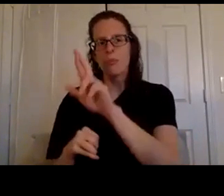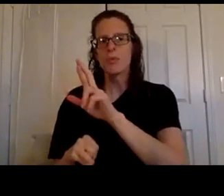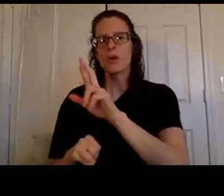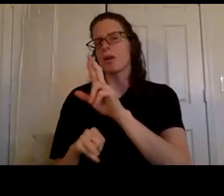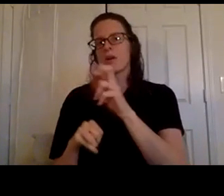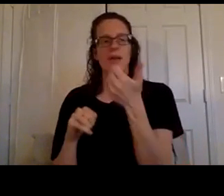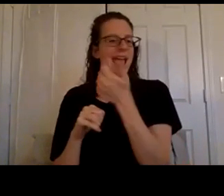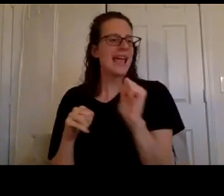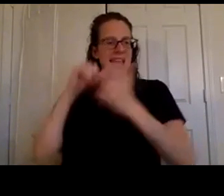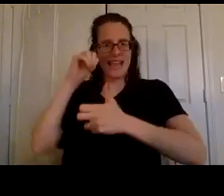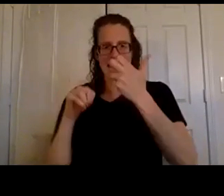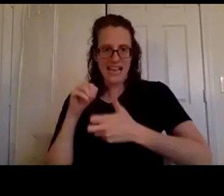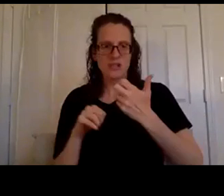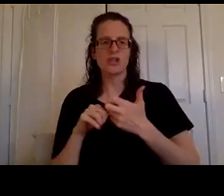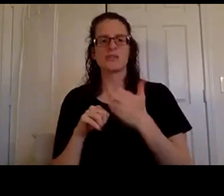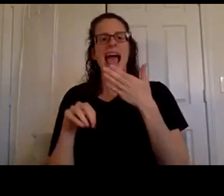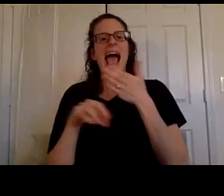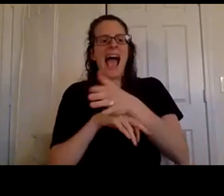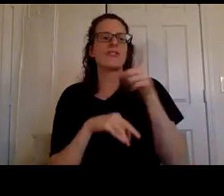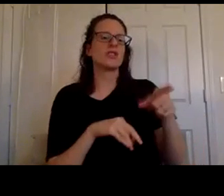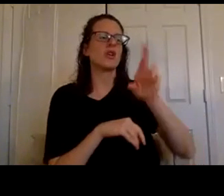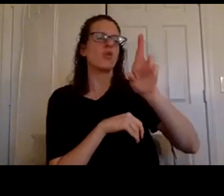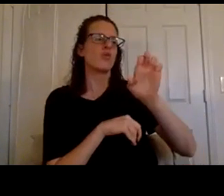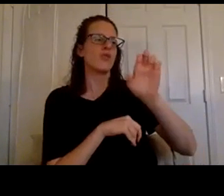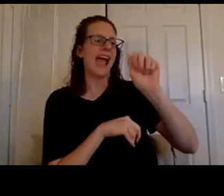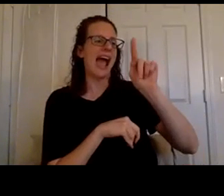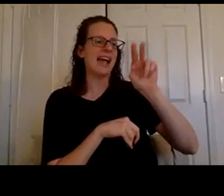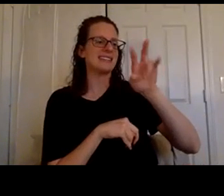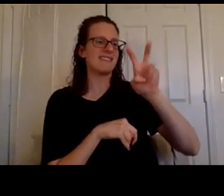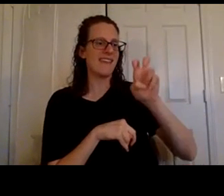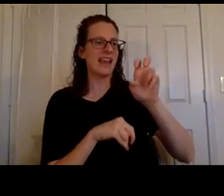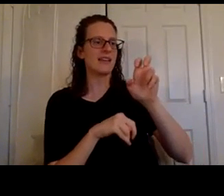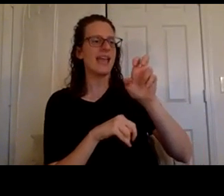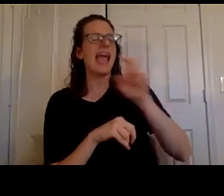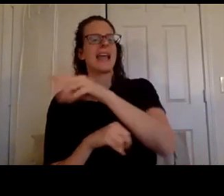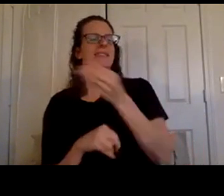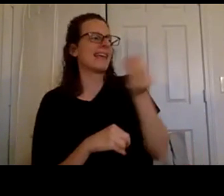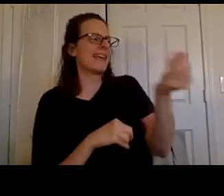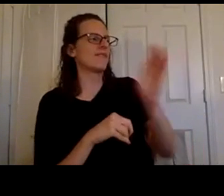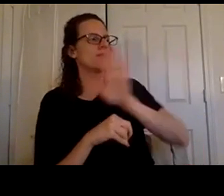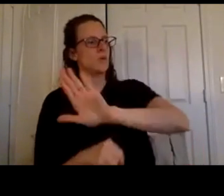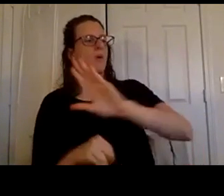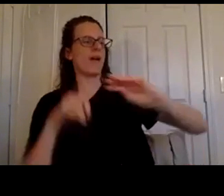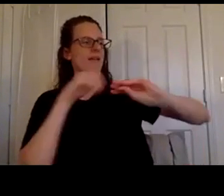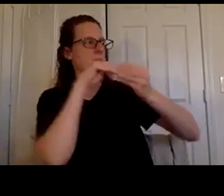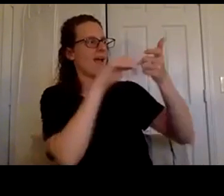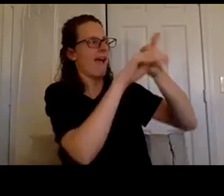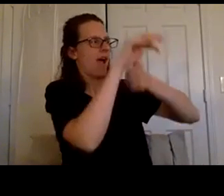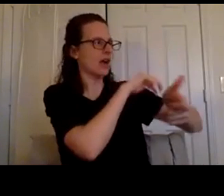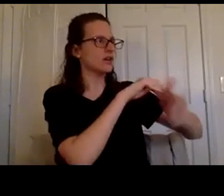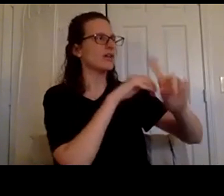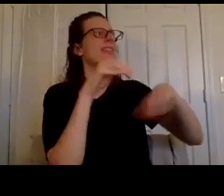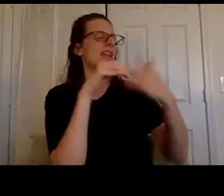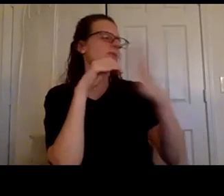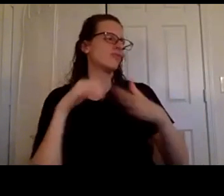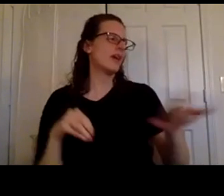with her stuff after she's under you you'll just give them the member number and her pin but this part she has to